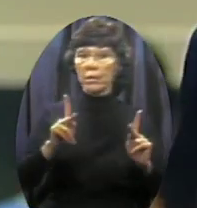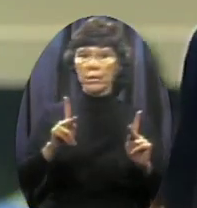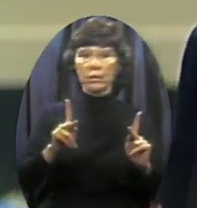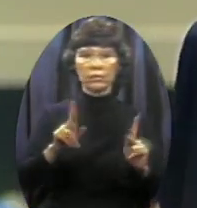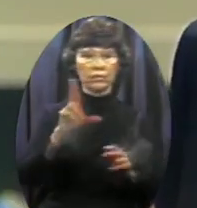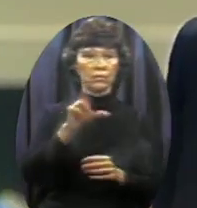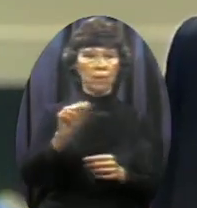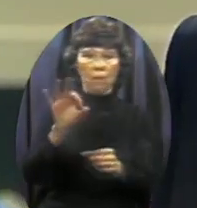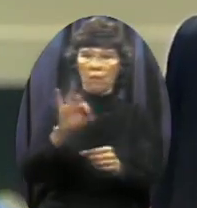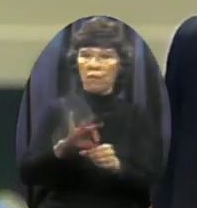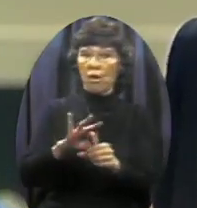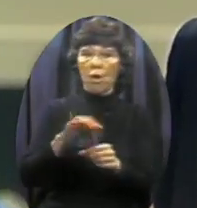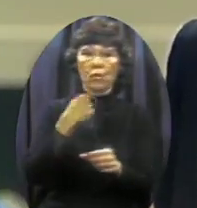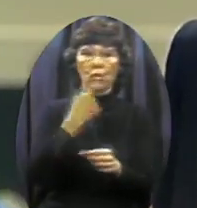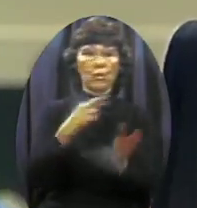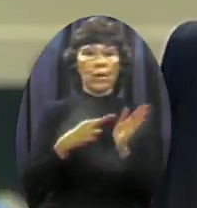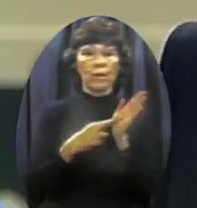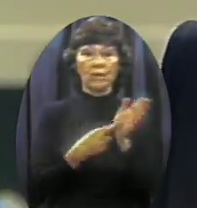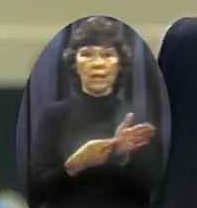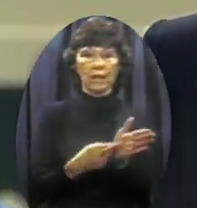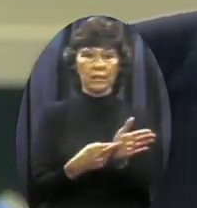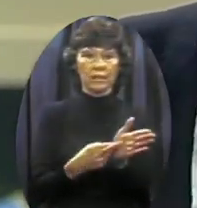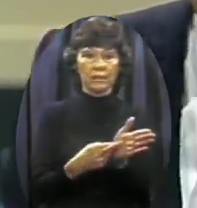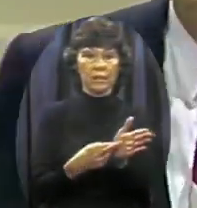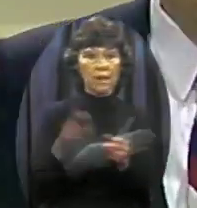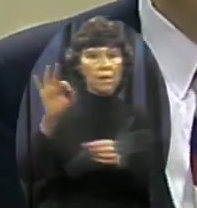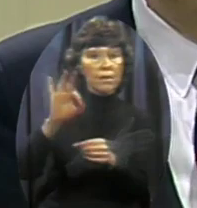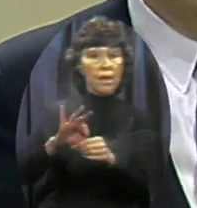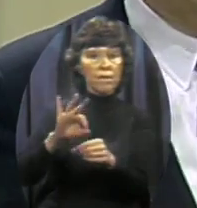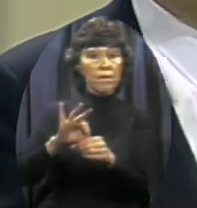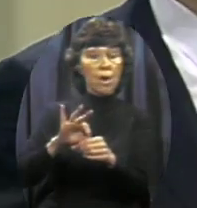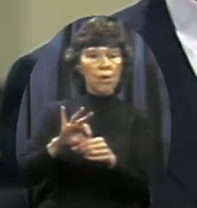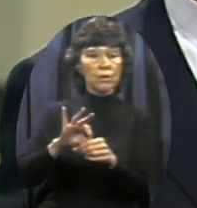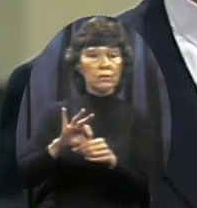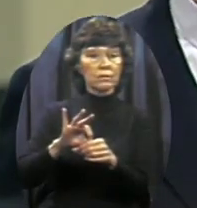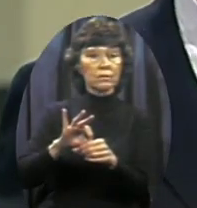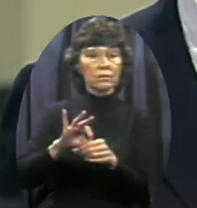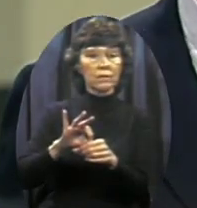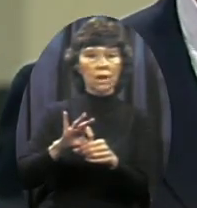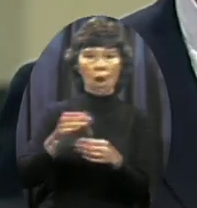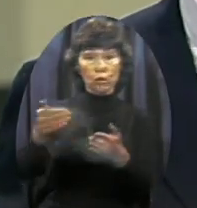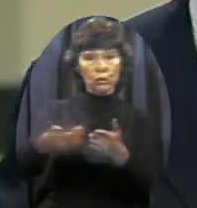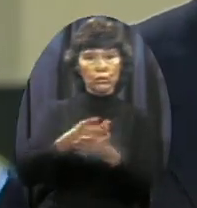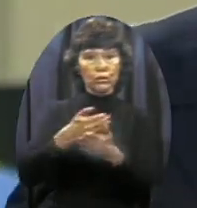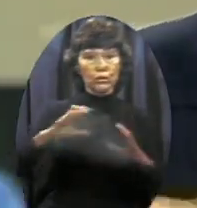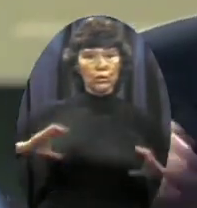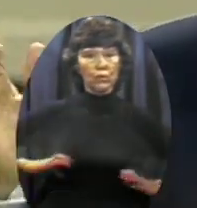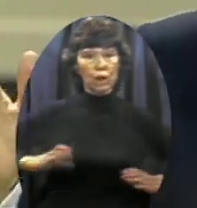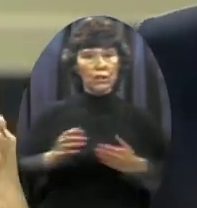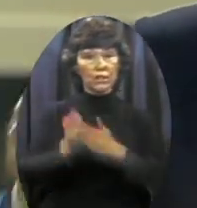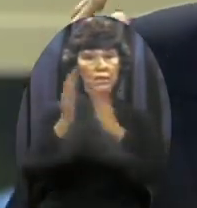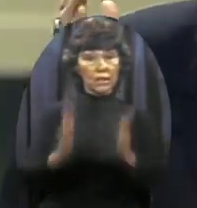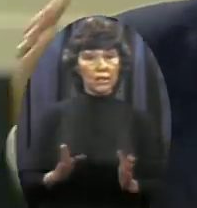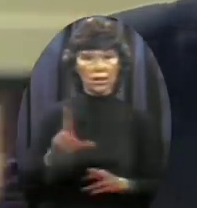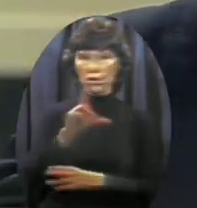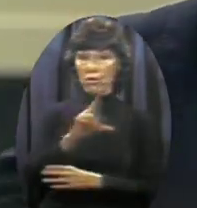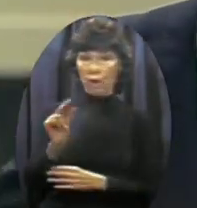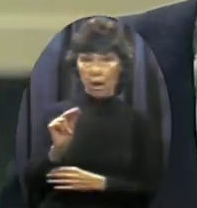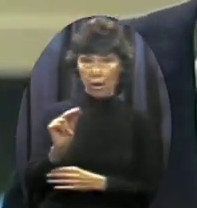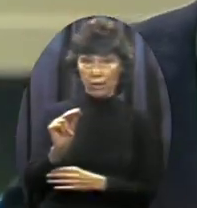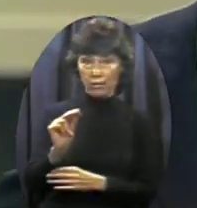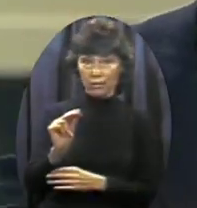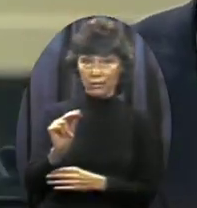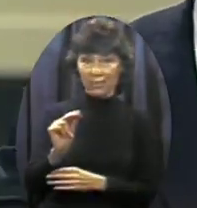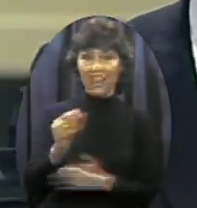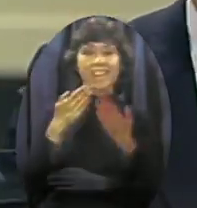Andropov when Brezhnev died? No Nor will they vote on the next one That's true in the communist world Thank God